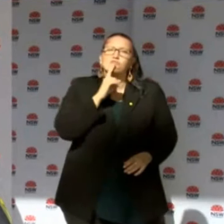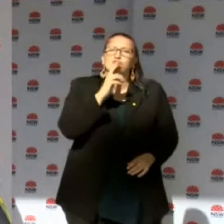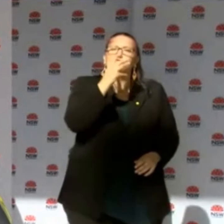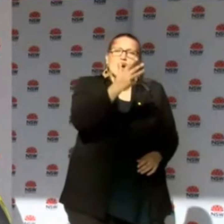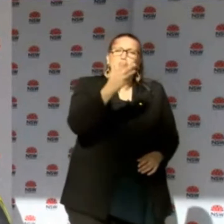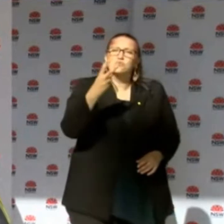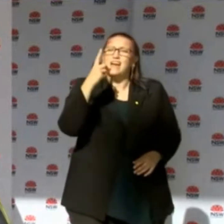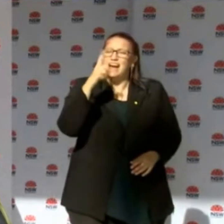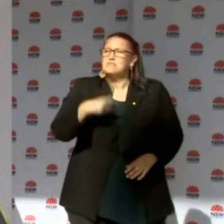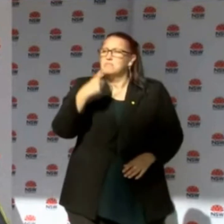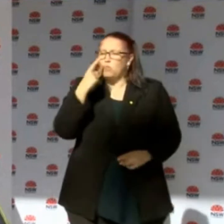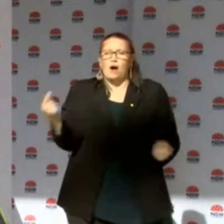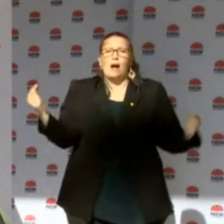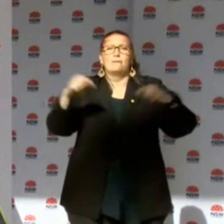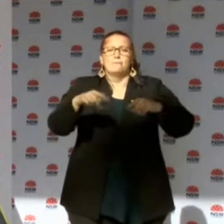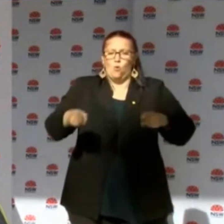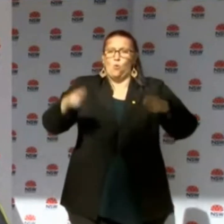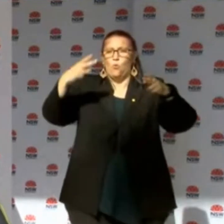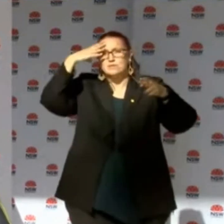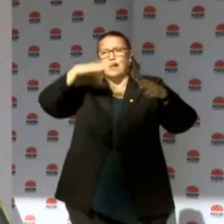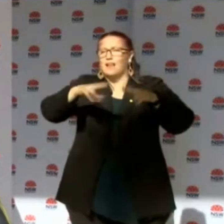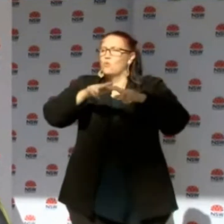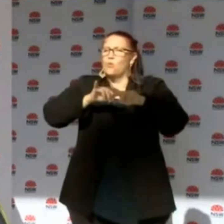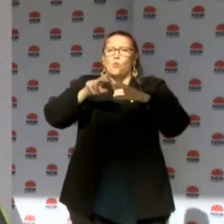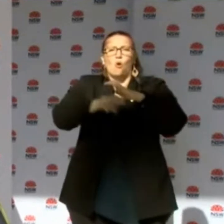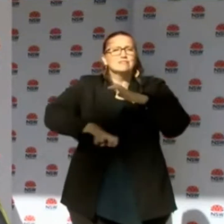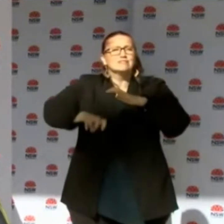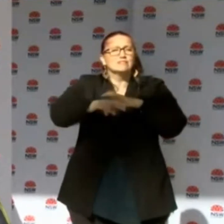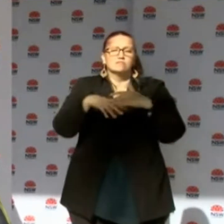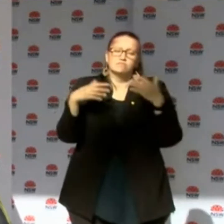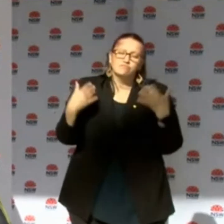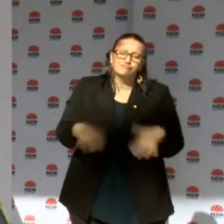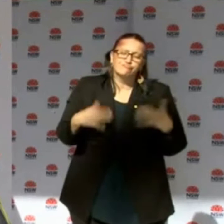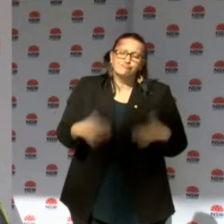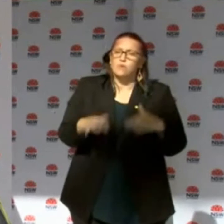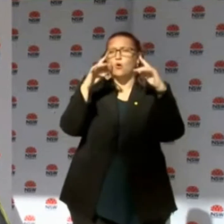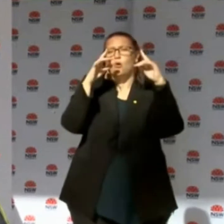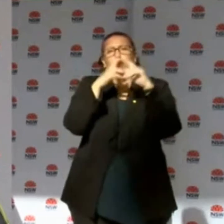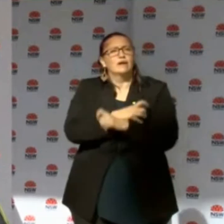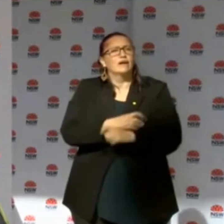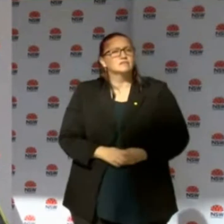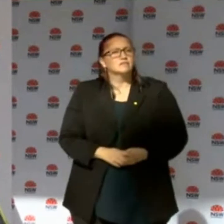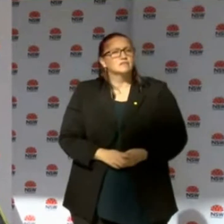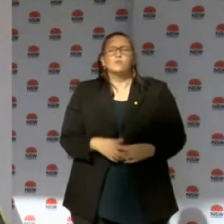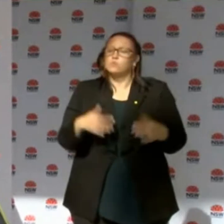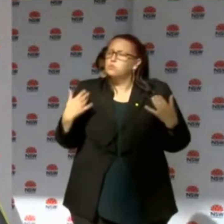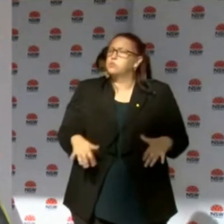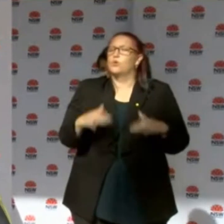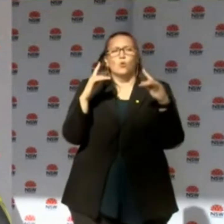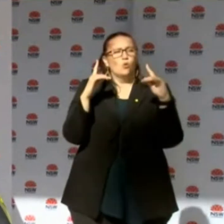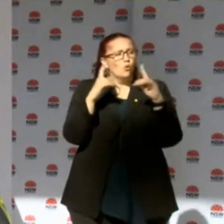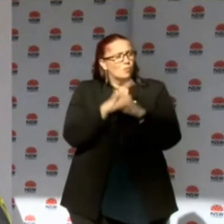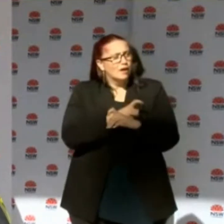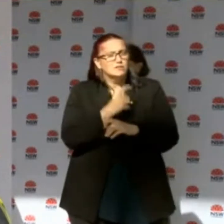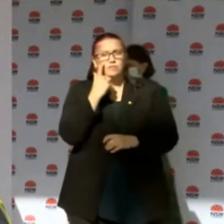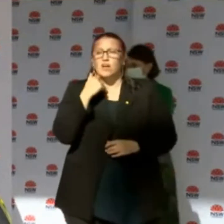quarantine, is an extremely complex operation that every single moment, every single time that